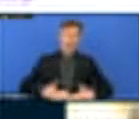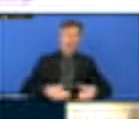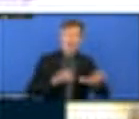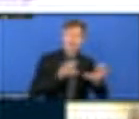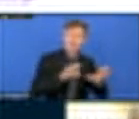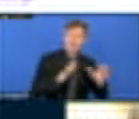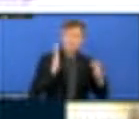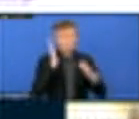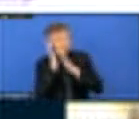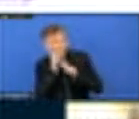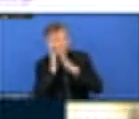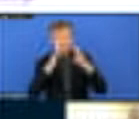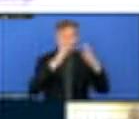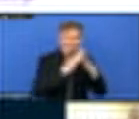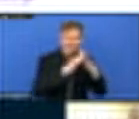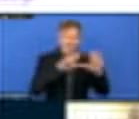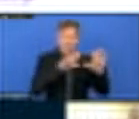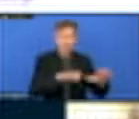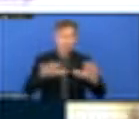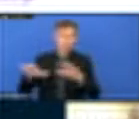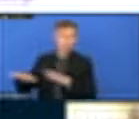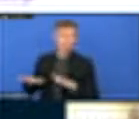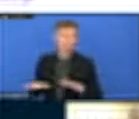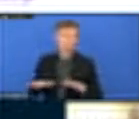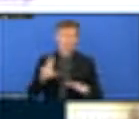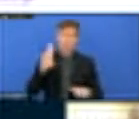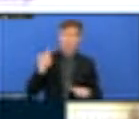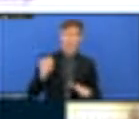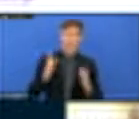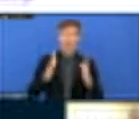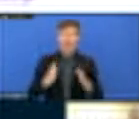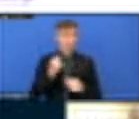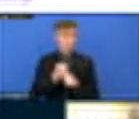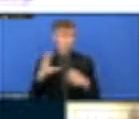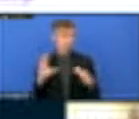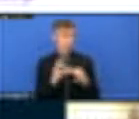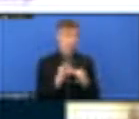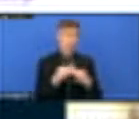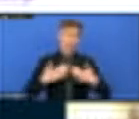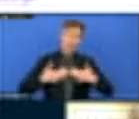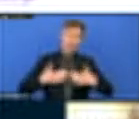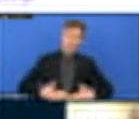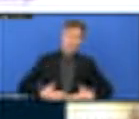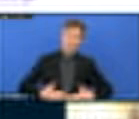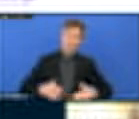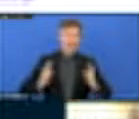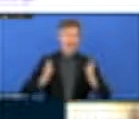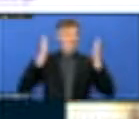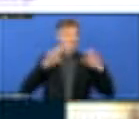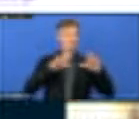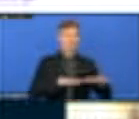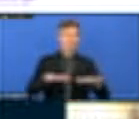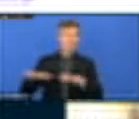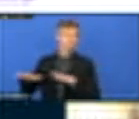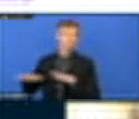on the human settlements agenda, which we are discussing here today. Mr. Raftuts, welcome. Thank you for joining us